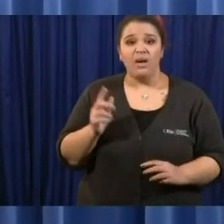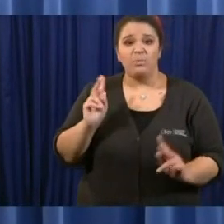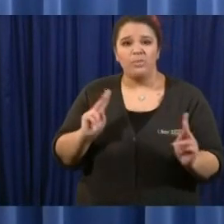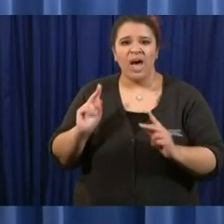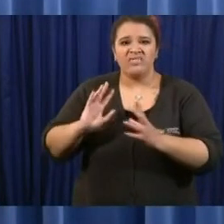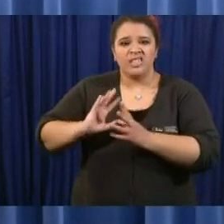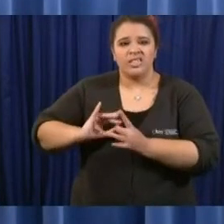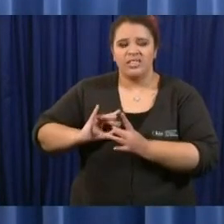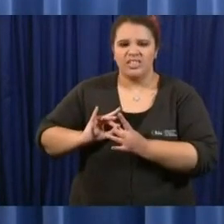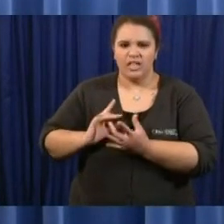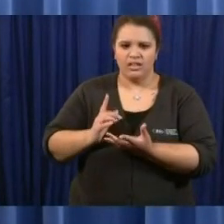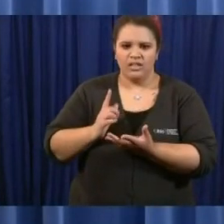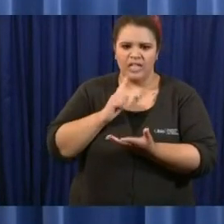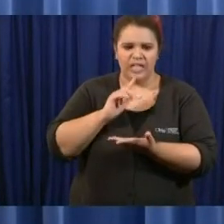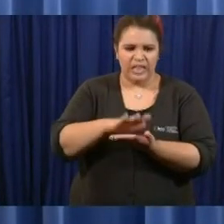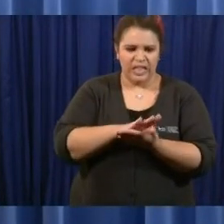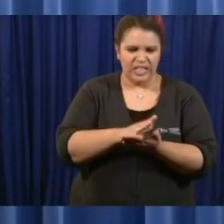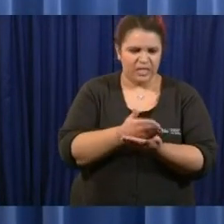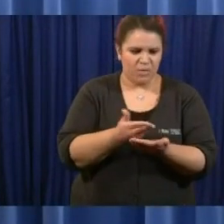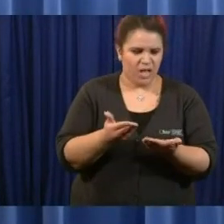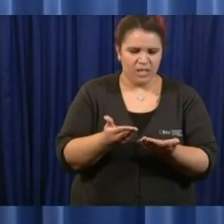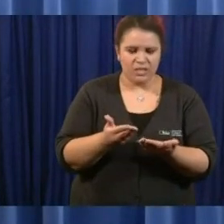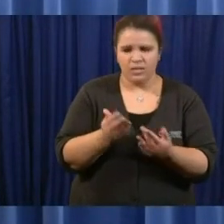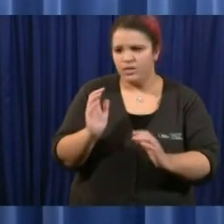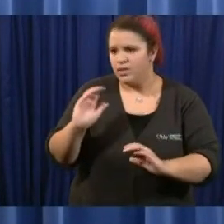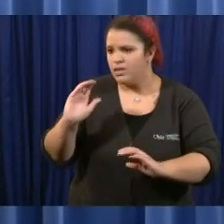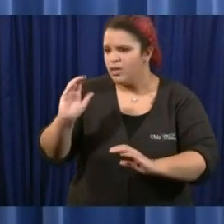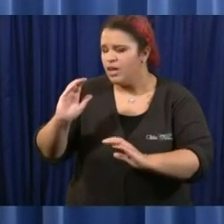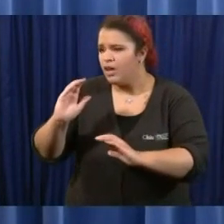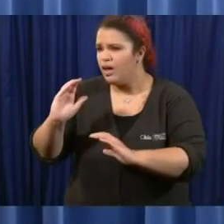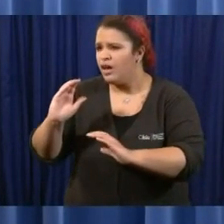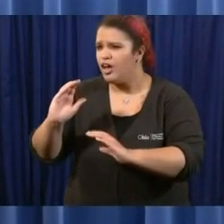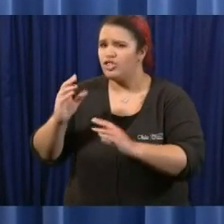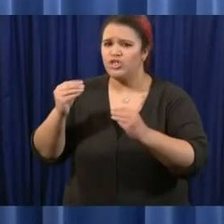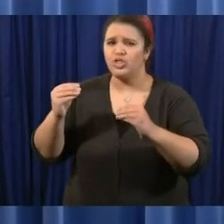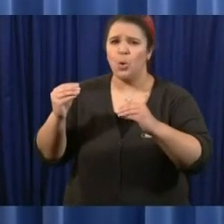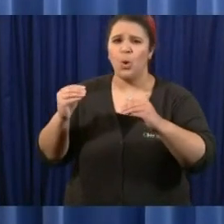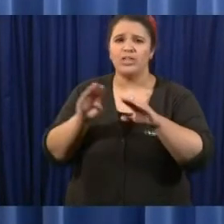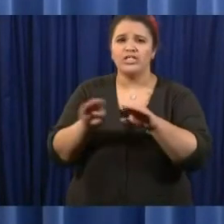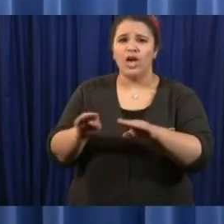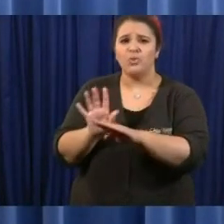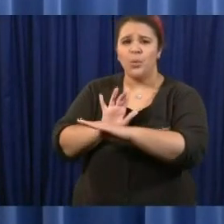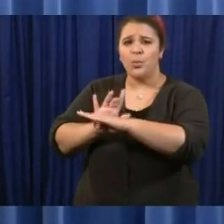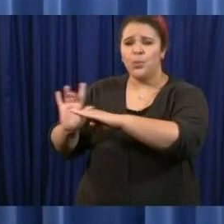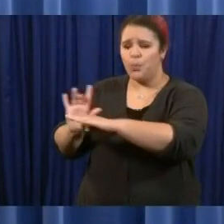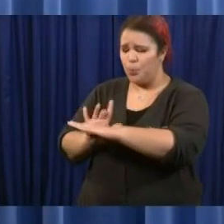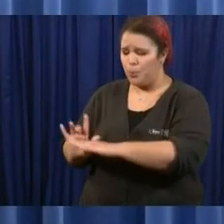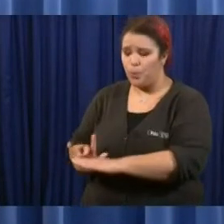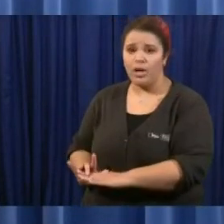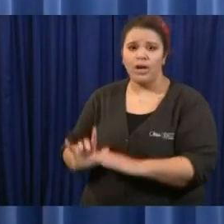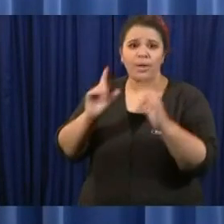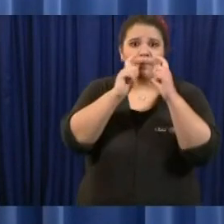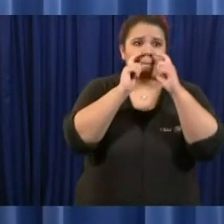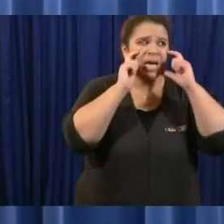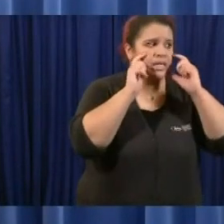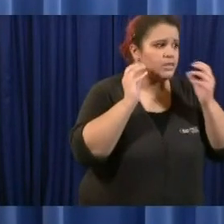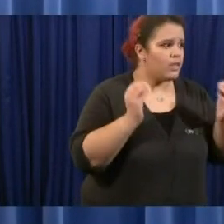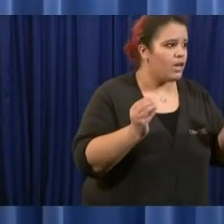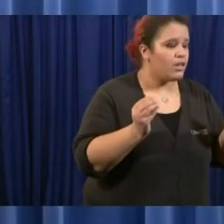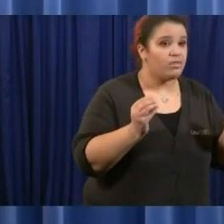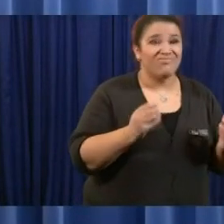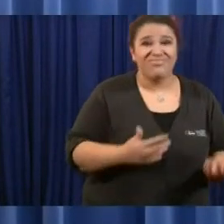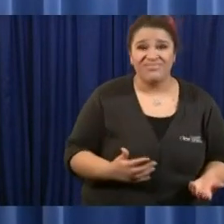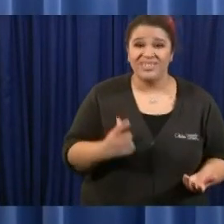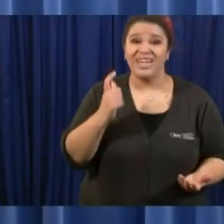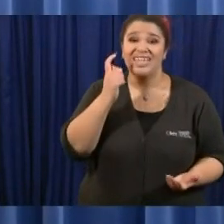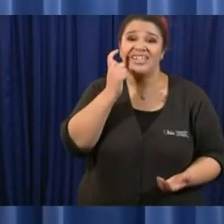don't have a sewing machine or aren't handy can't make their own uh i hear from dental hygienists who are terrified they're going